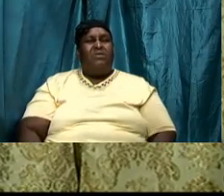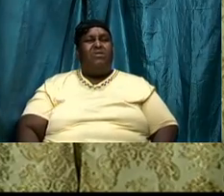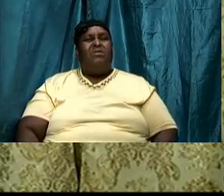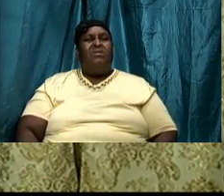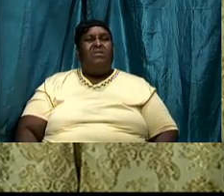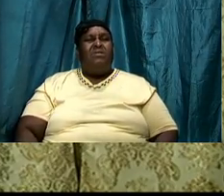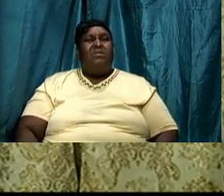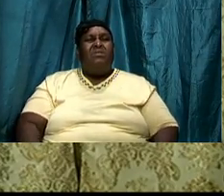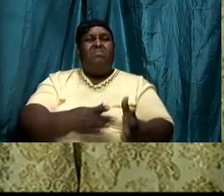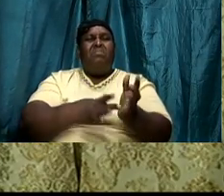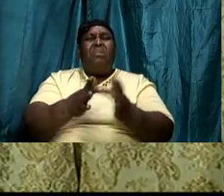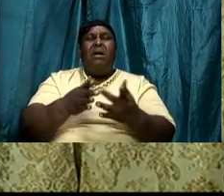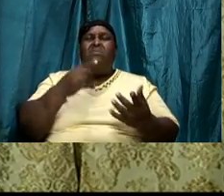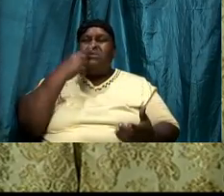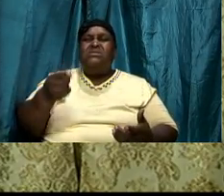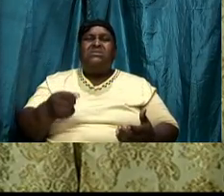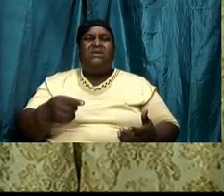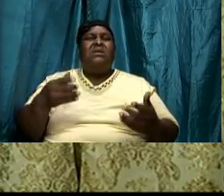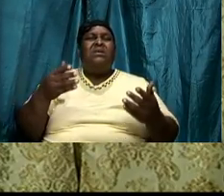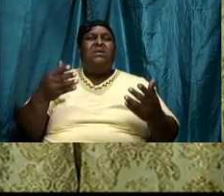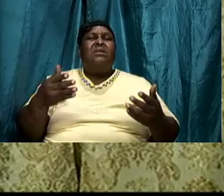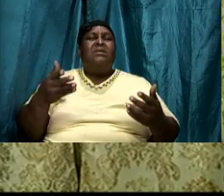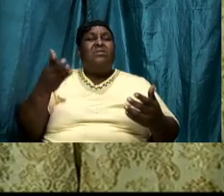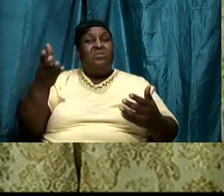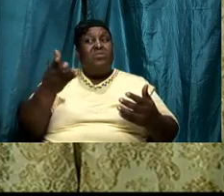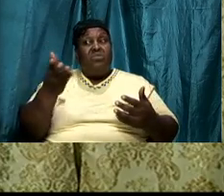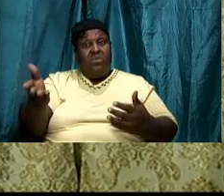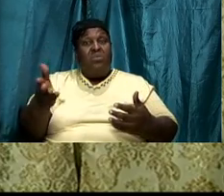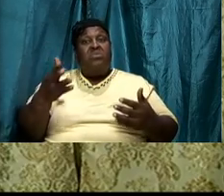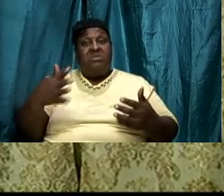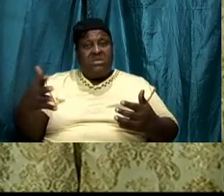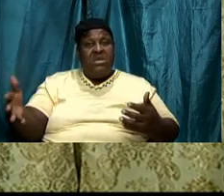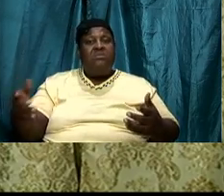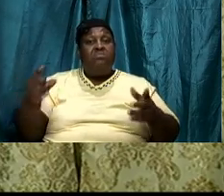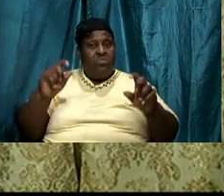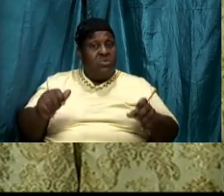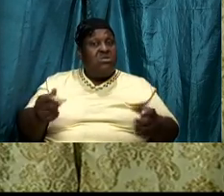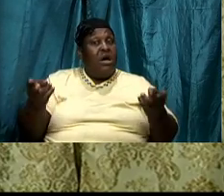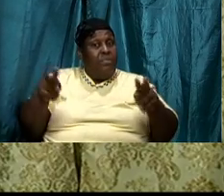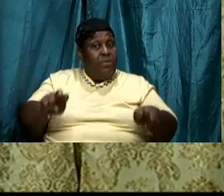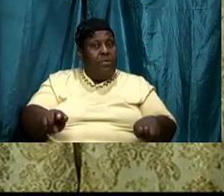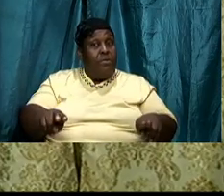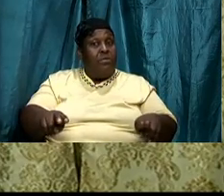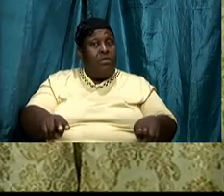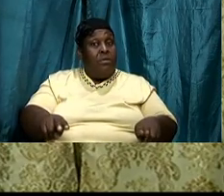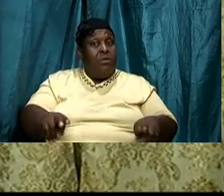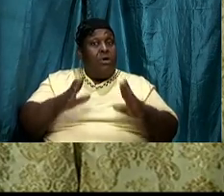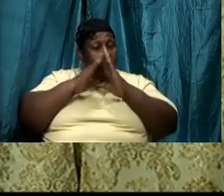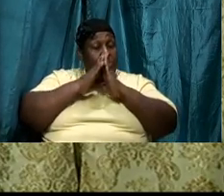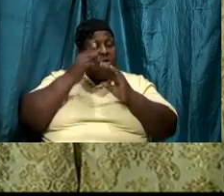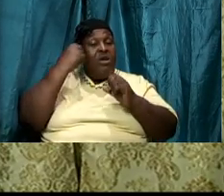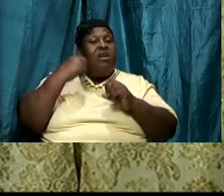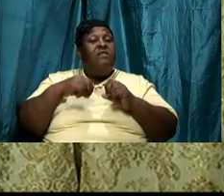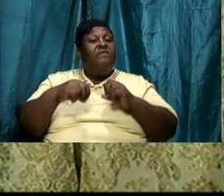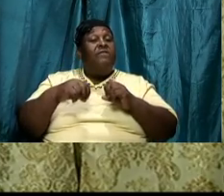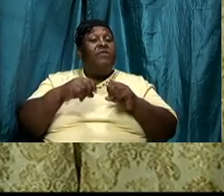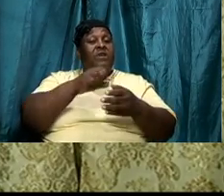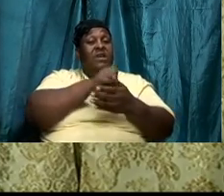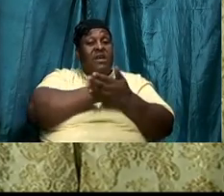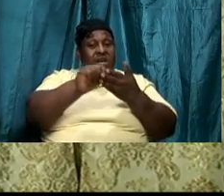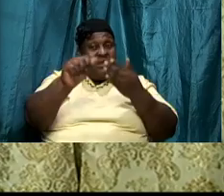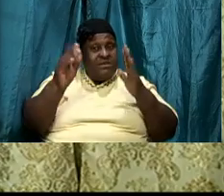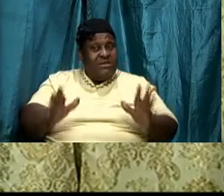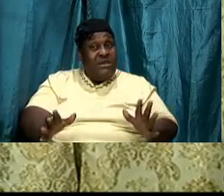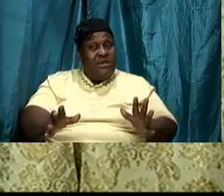us pray for the saints let us pray that God guide us and ready us because the Bible